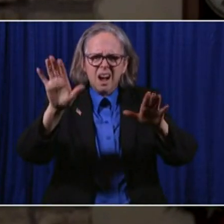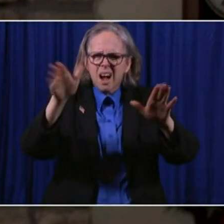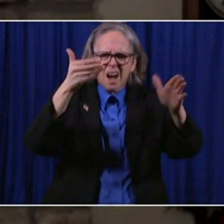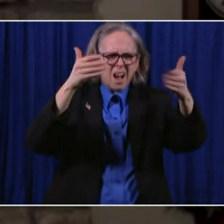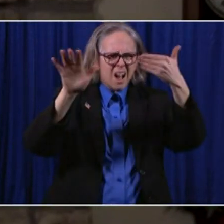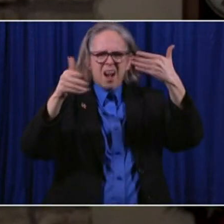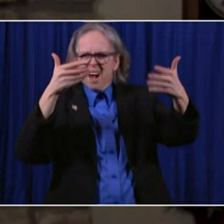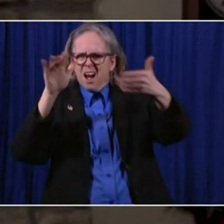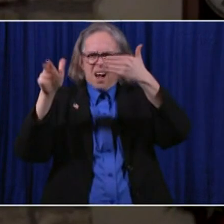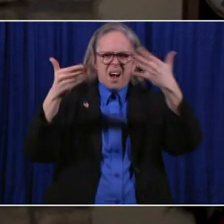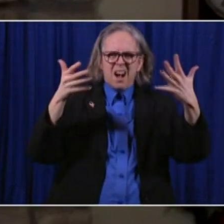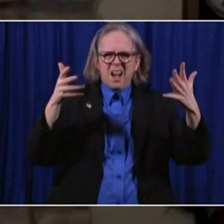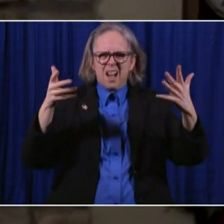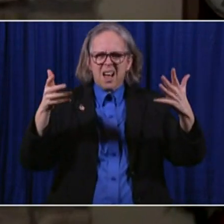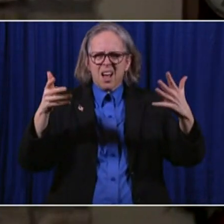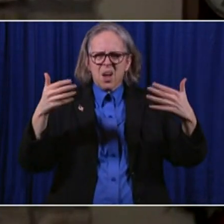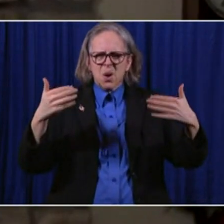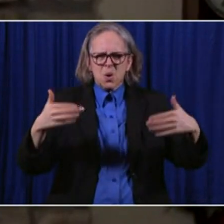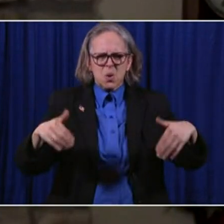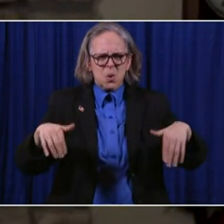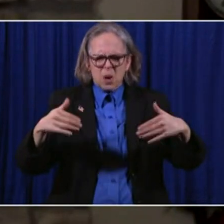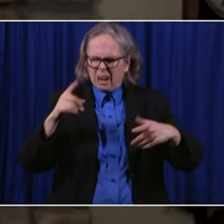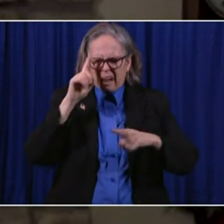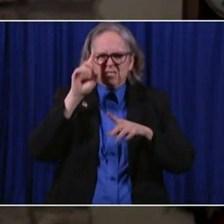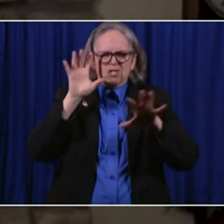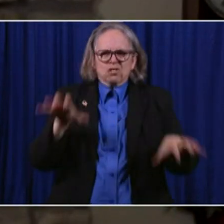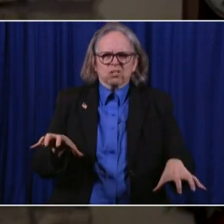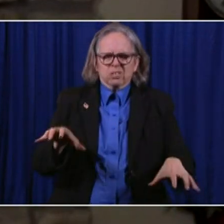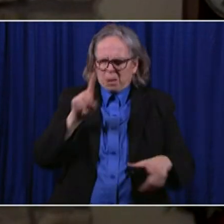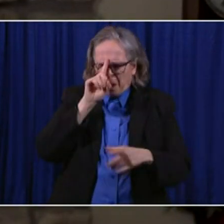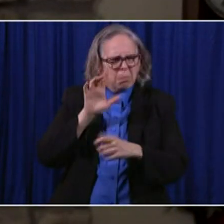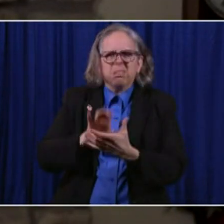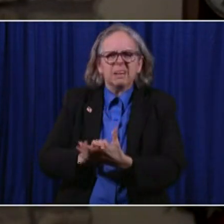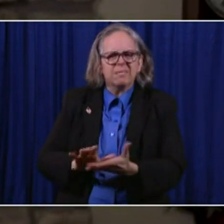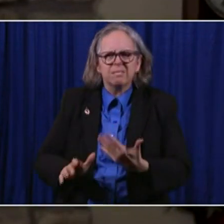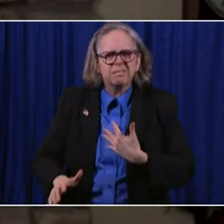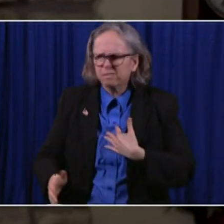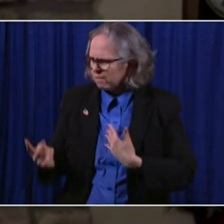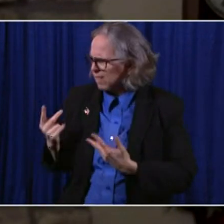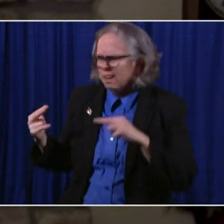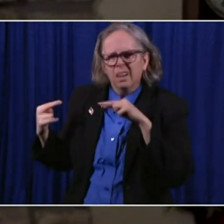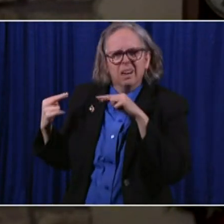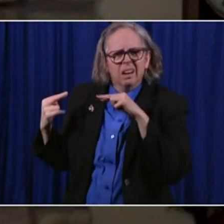really in disbelief and in shock.